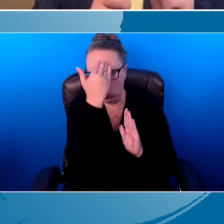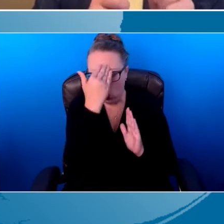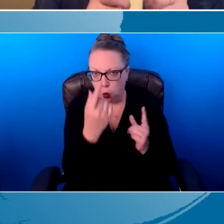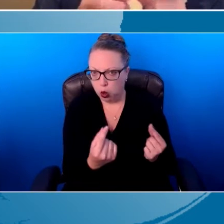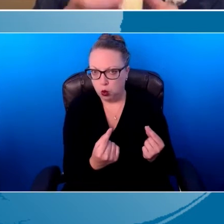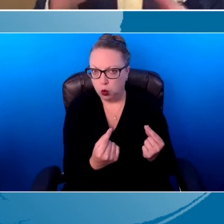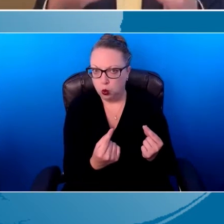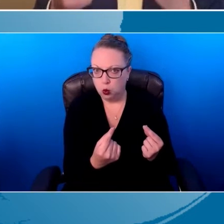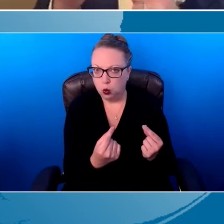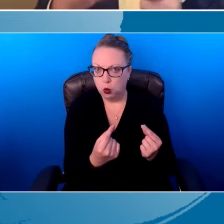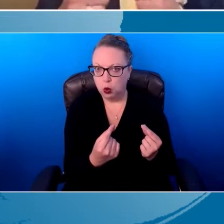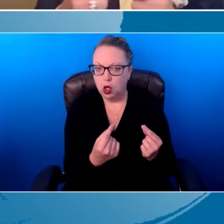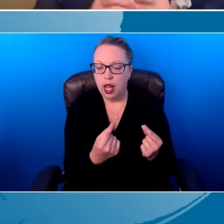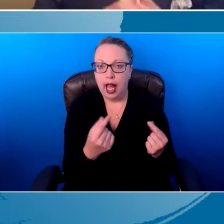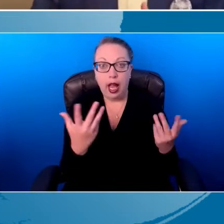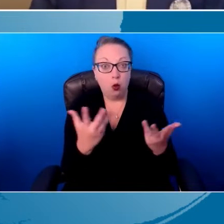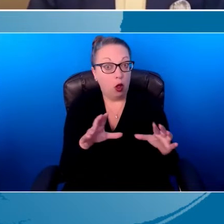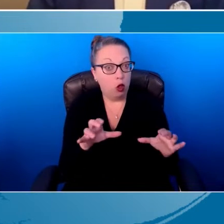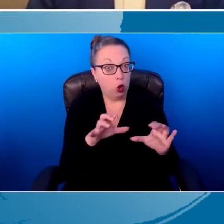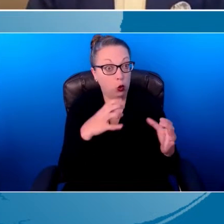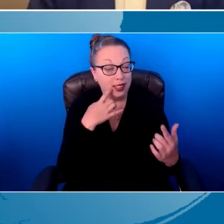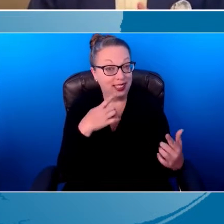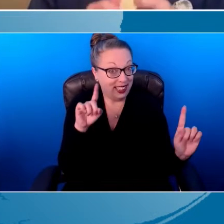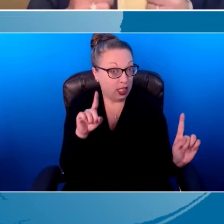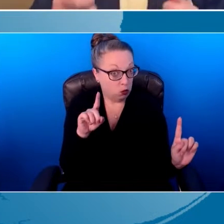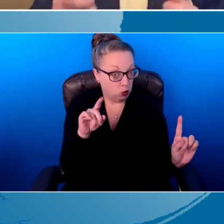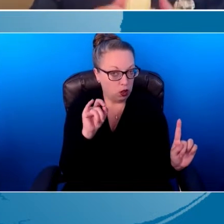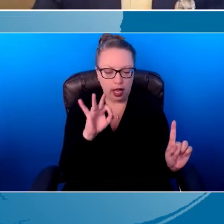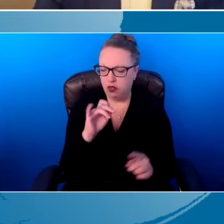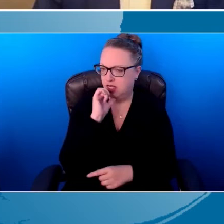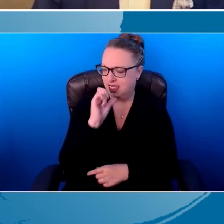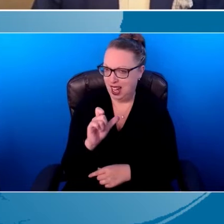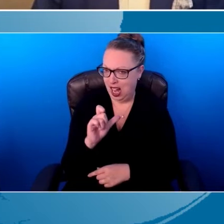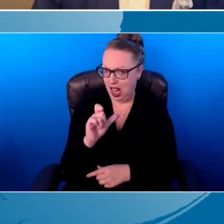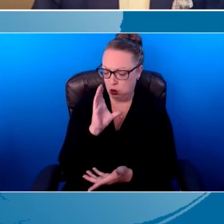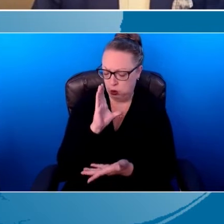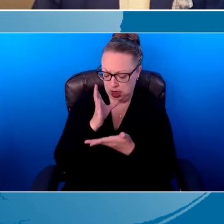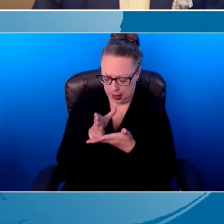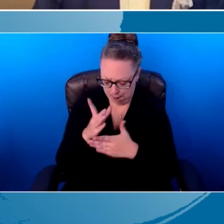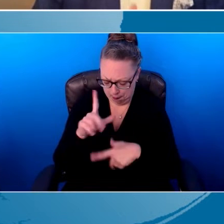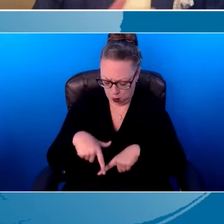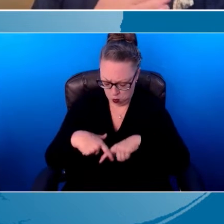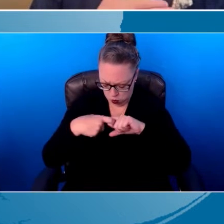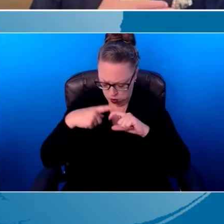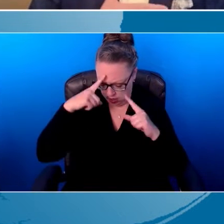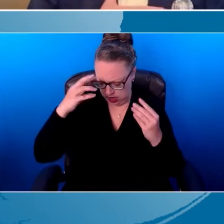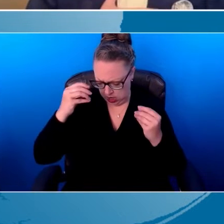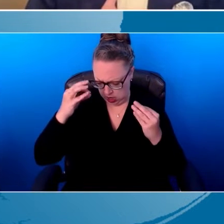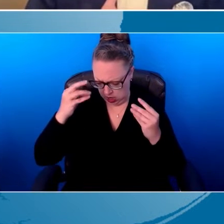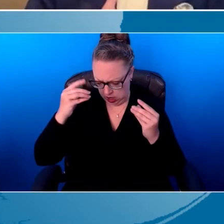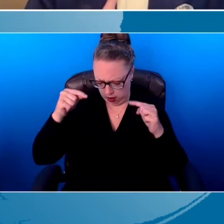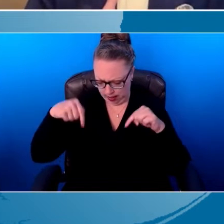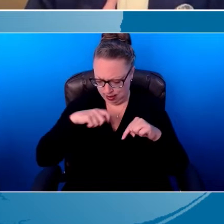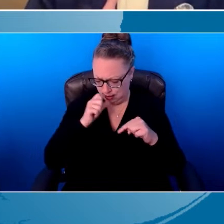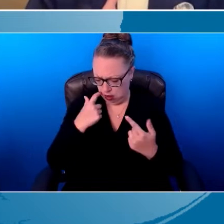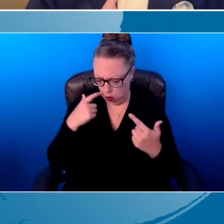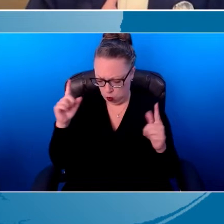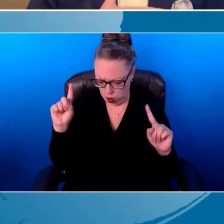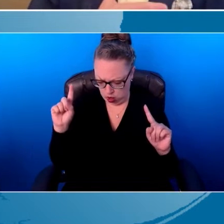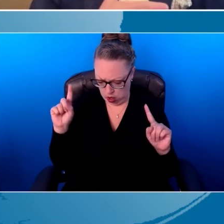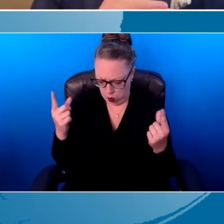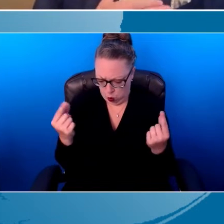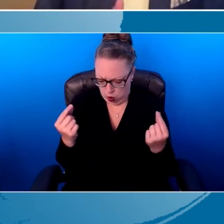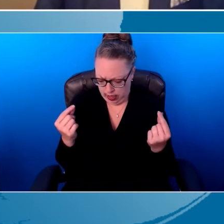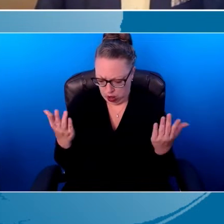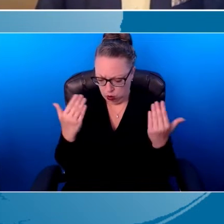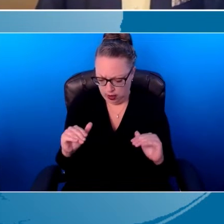and if it's not pausing and thinking about what they need to do to improve it or to change it because I'm not always going to be there. And